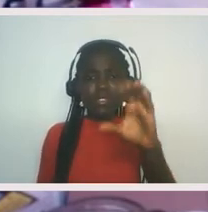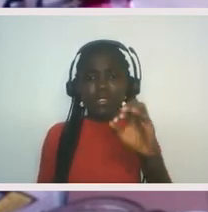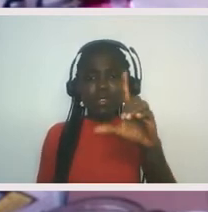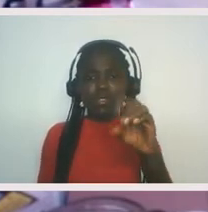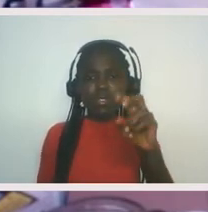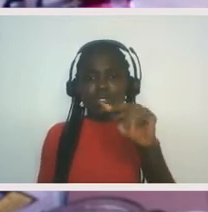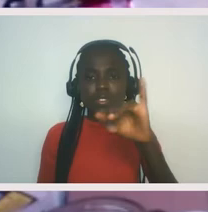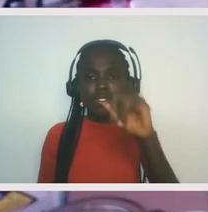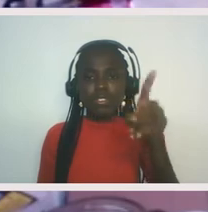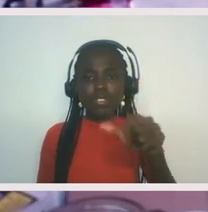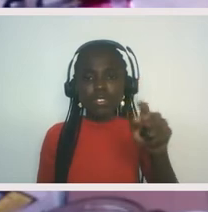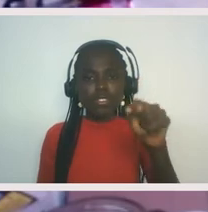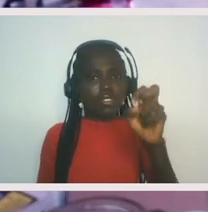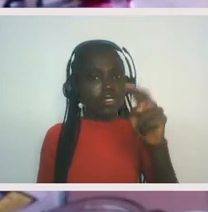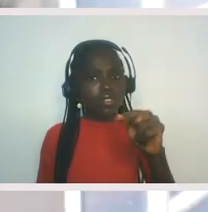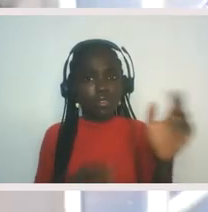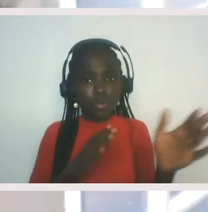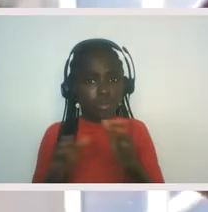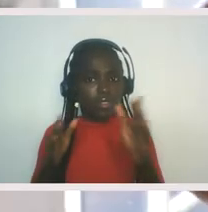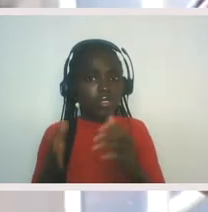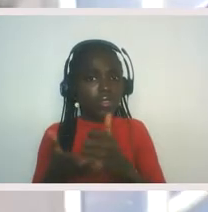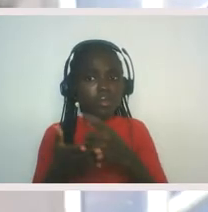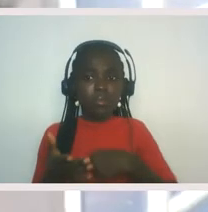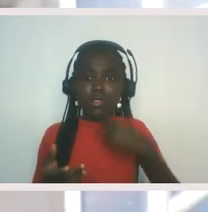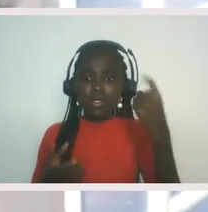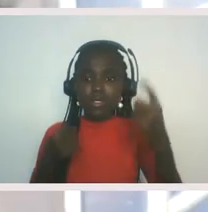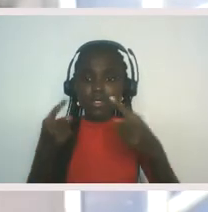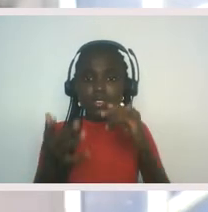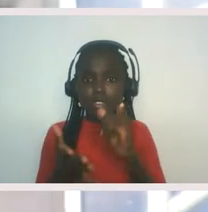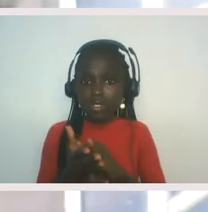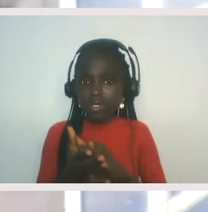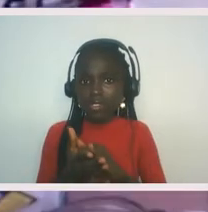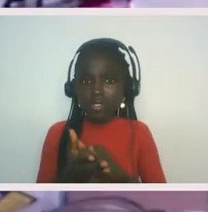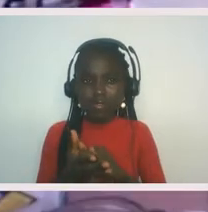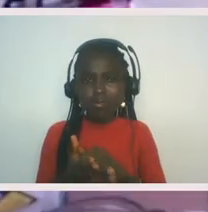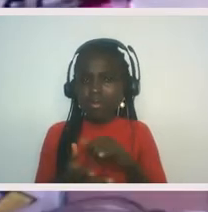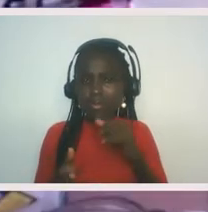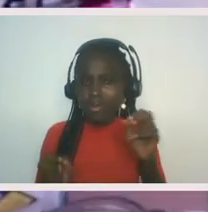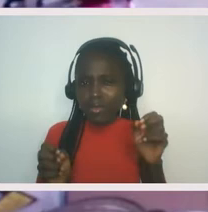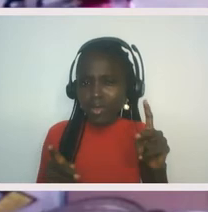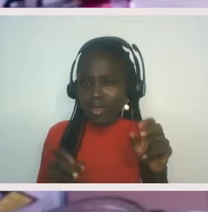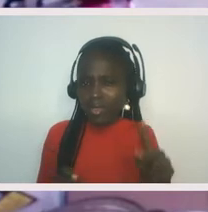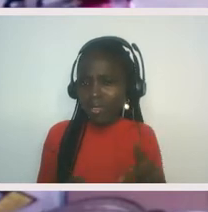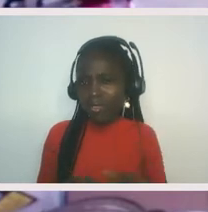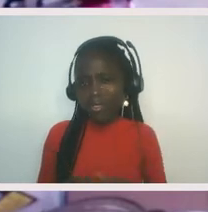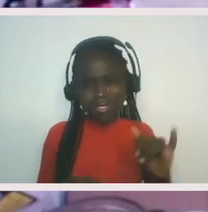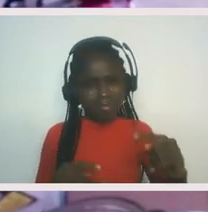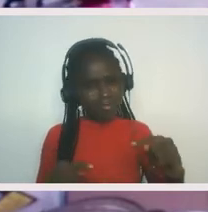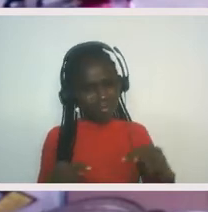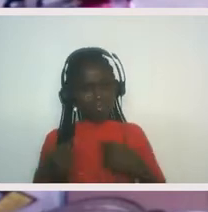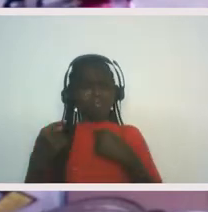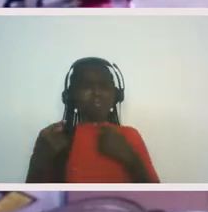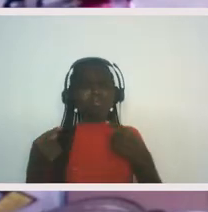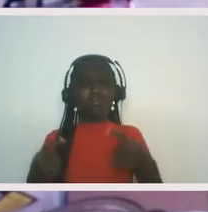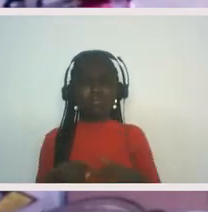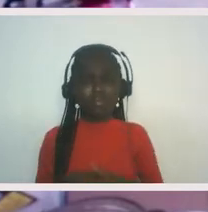understanding that none of that was okay. Uh, that all of that was abuse. Um, that if any of the things